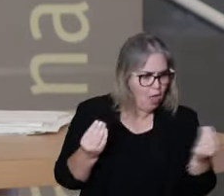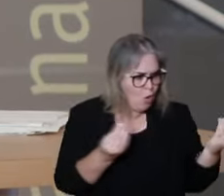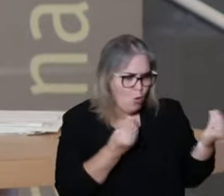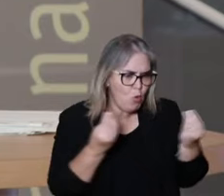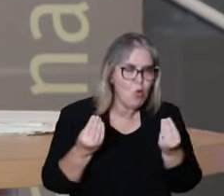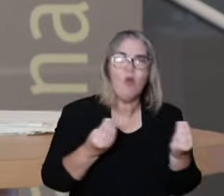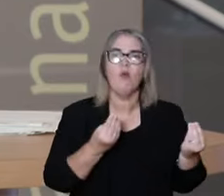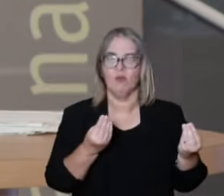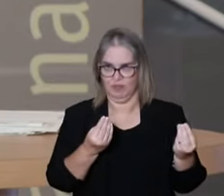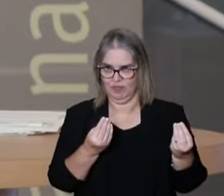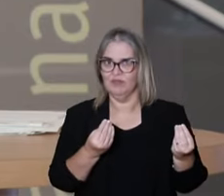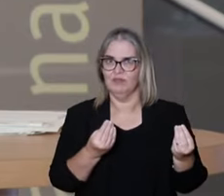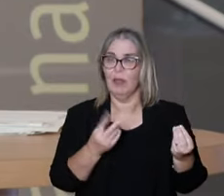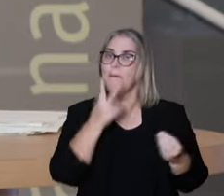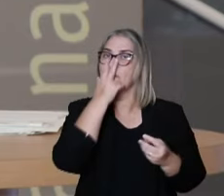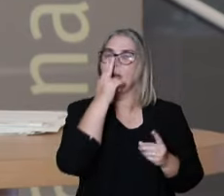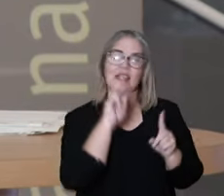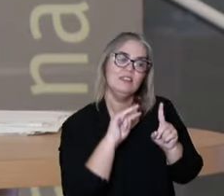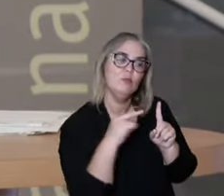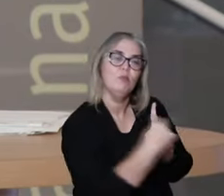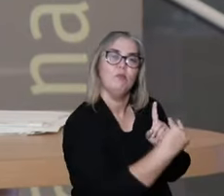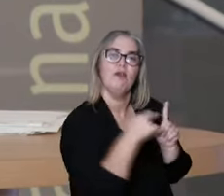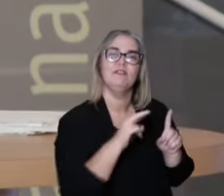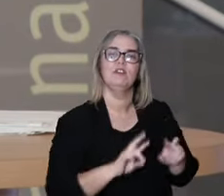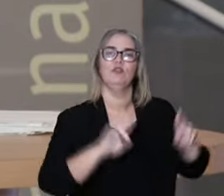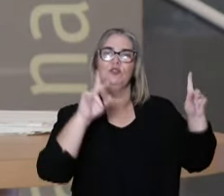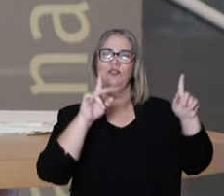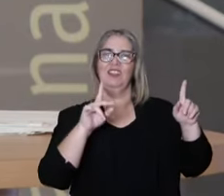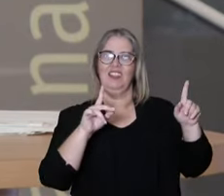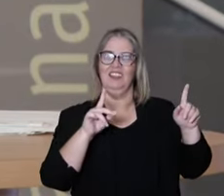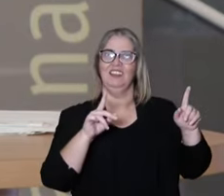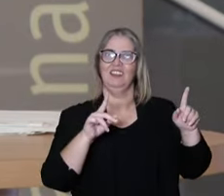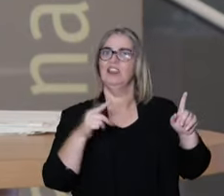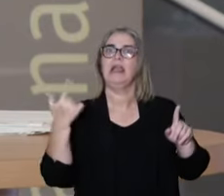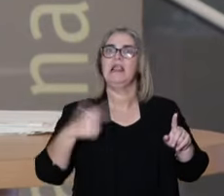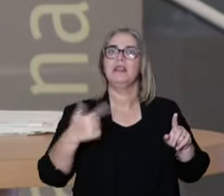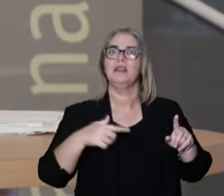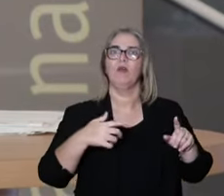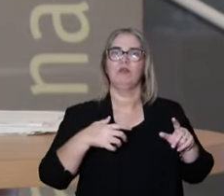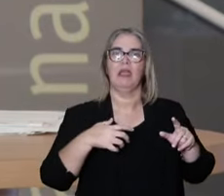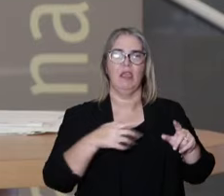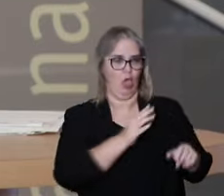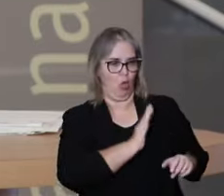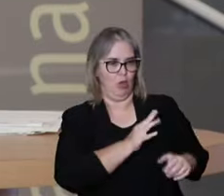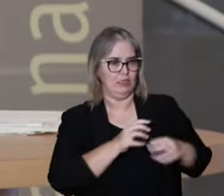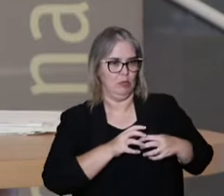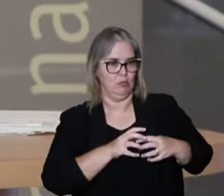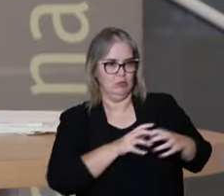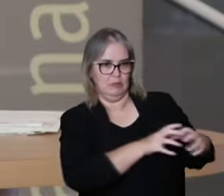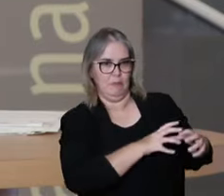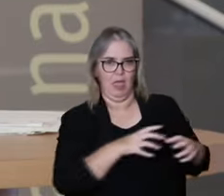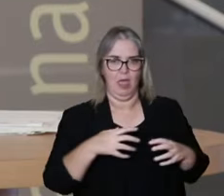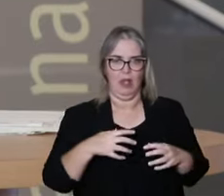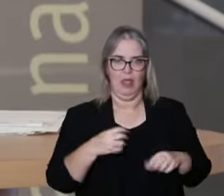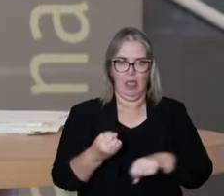this perspective of not separating